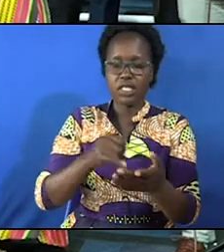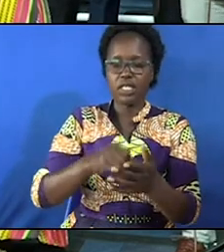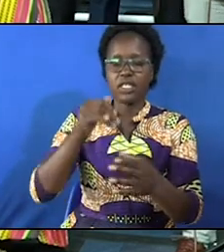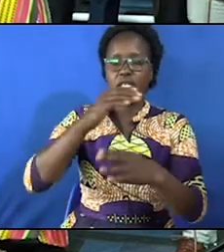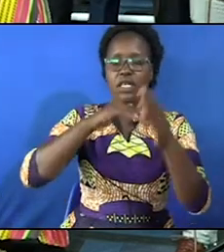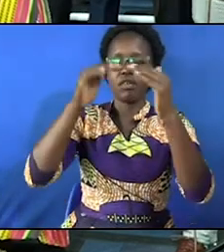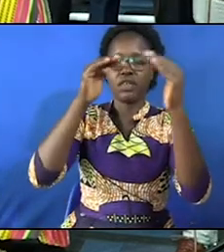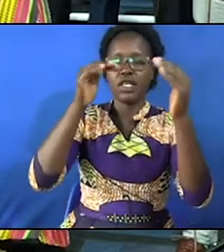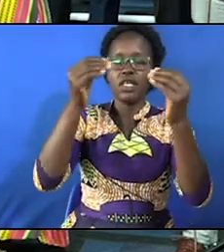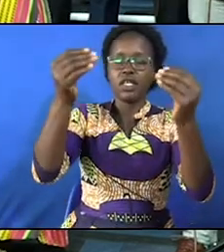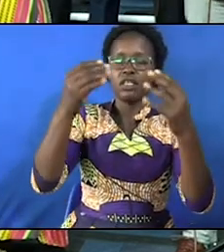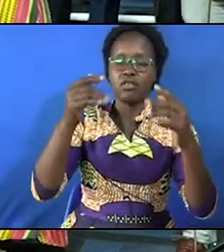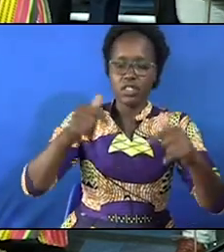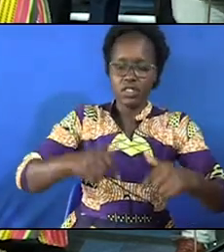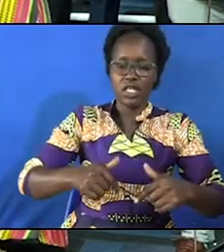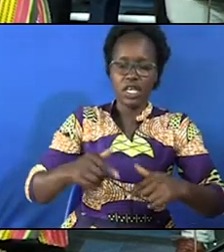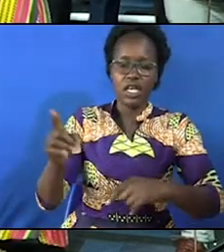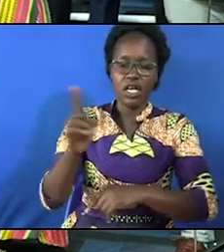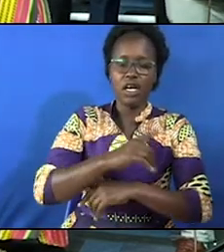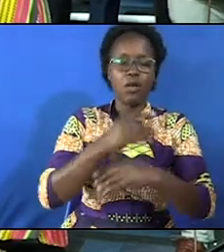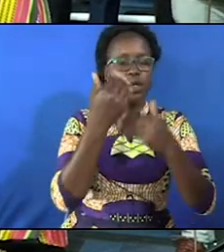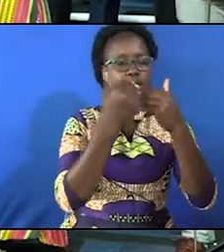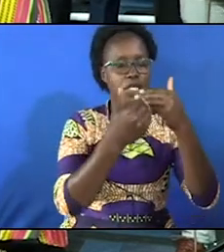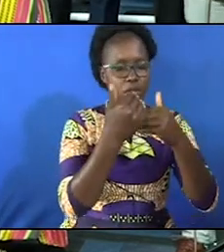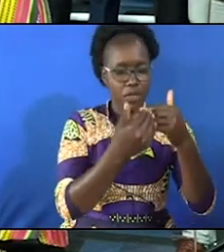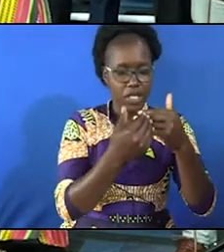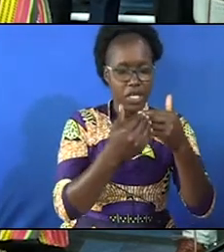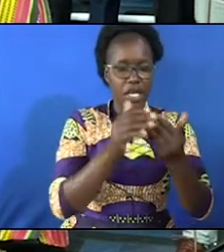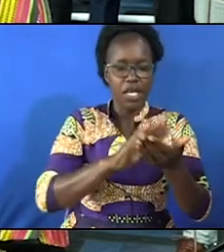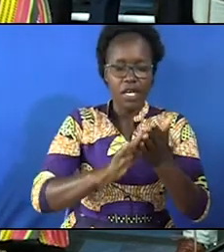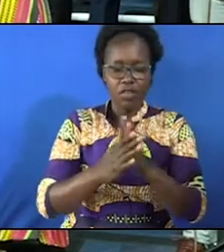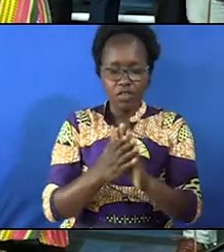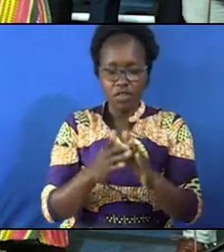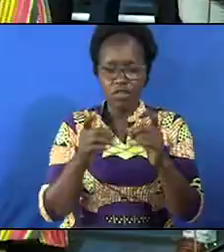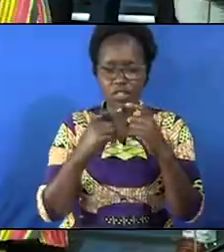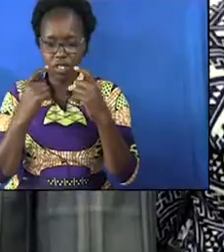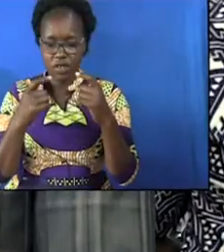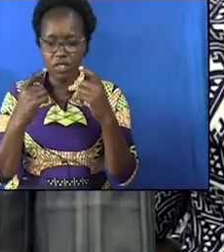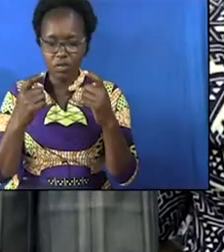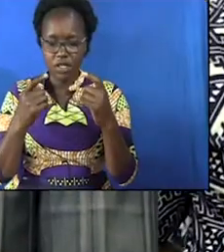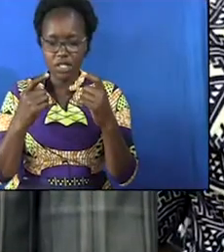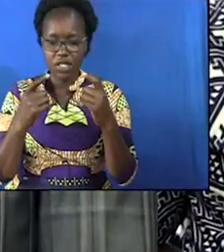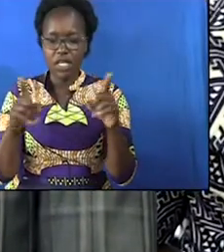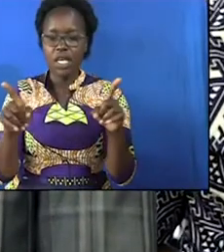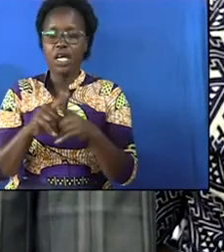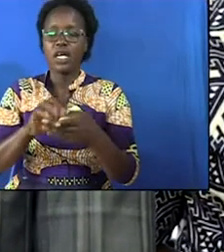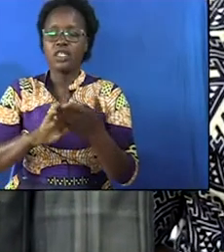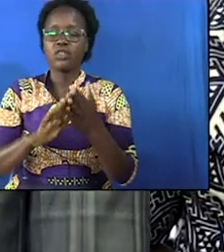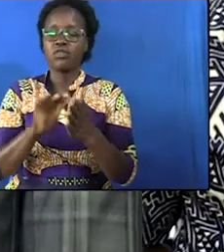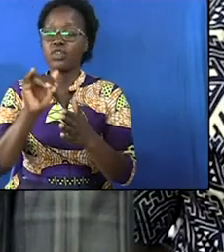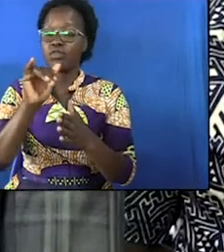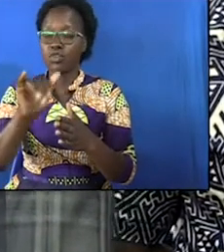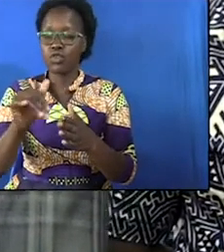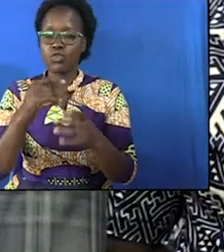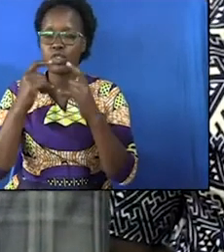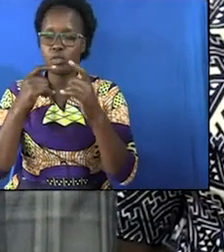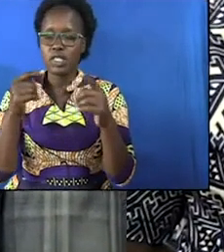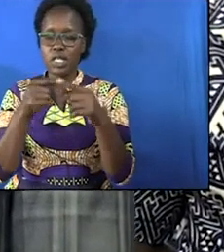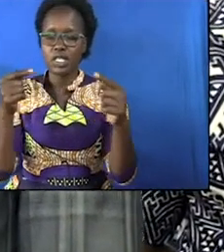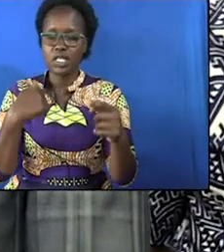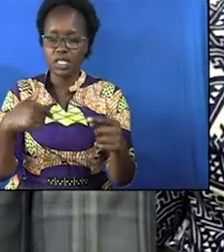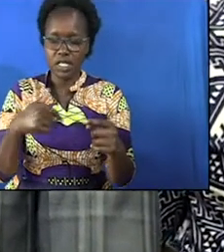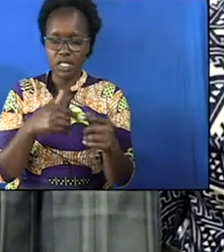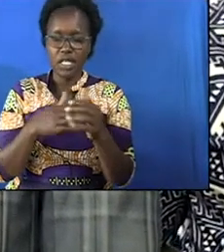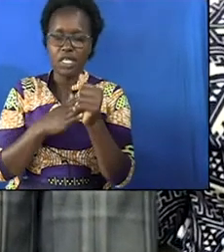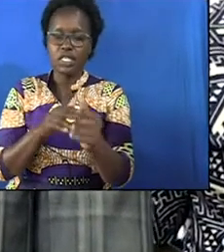our cities in heaven give us this day our daily bread and forgive us our trespasses as forgive those who